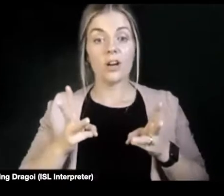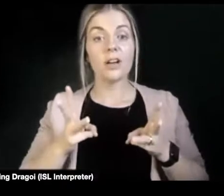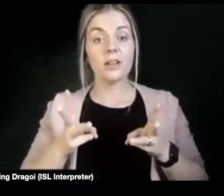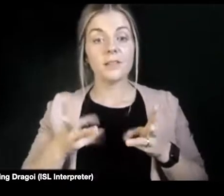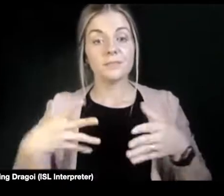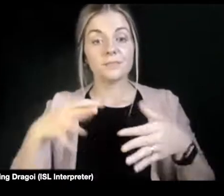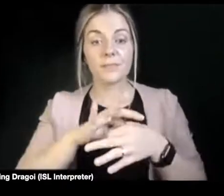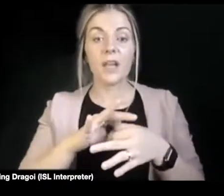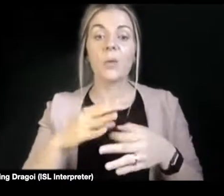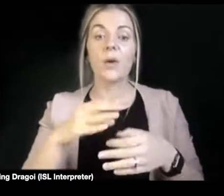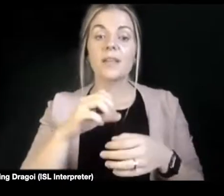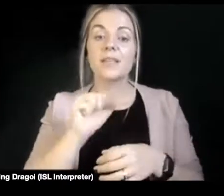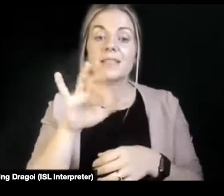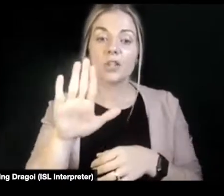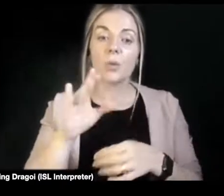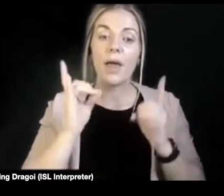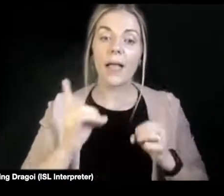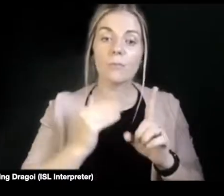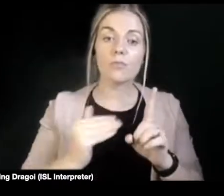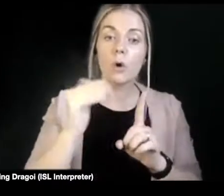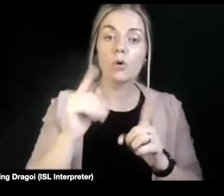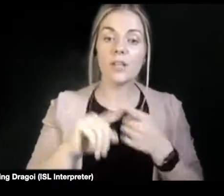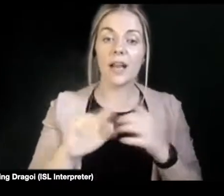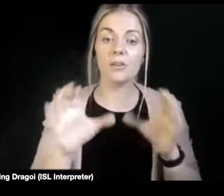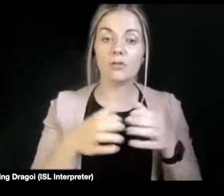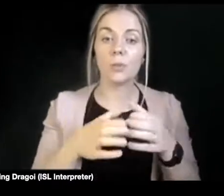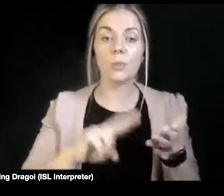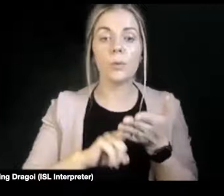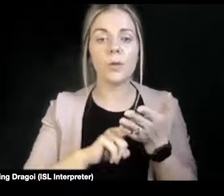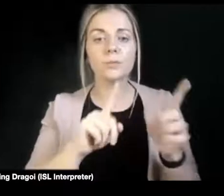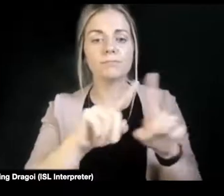forums to explore various aspects about our sexualities and disabilities.